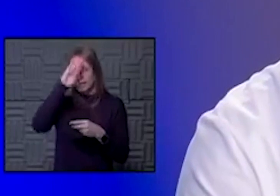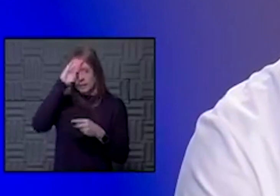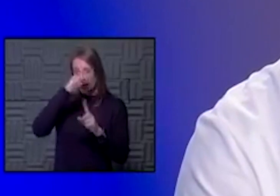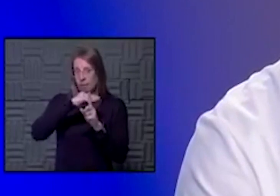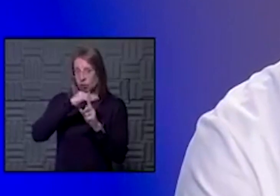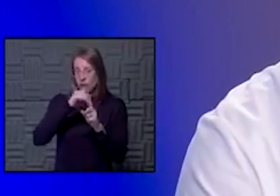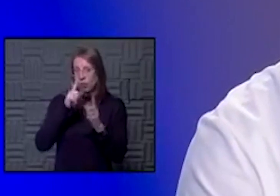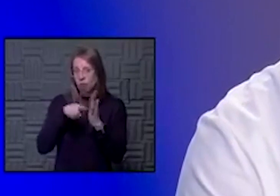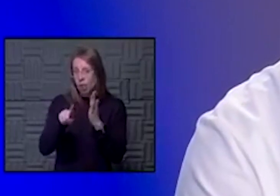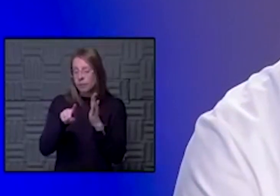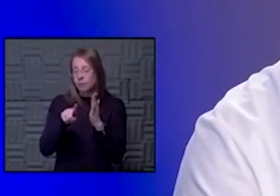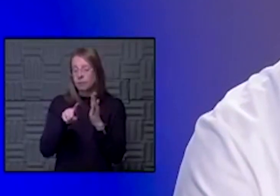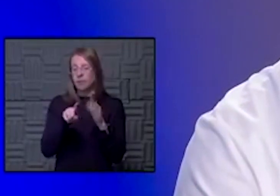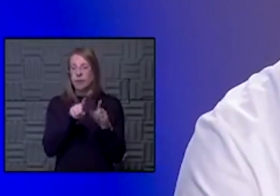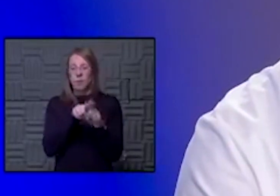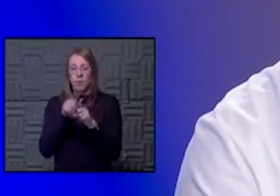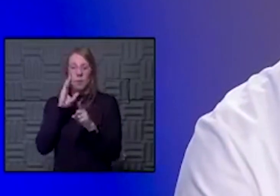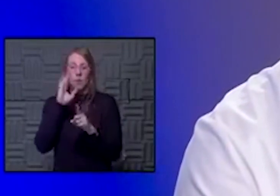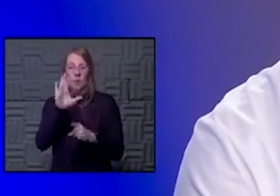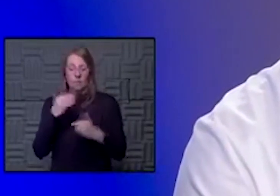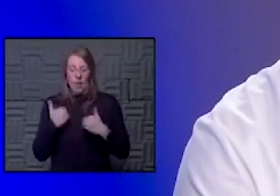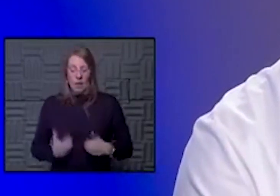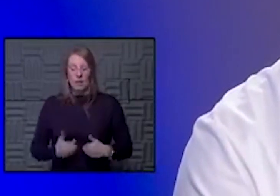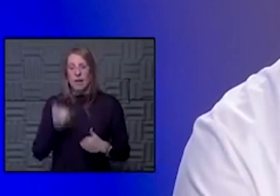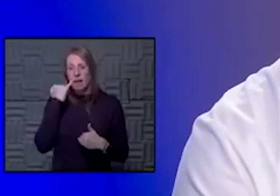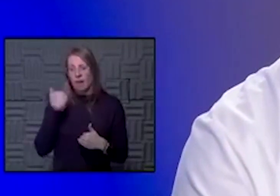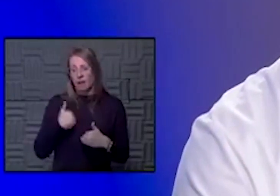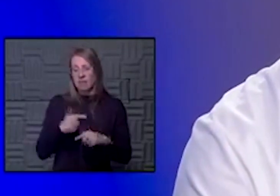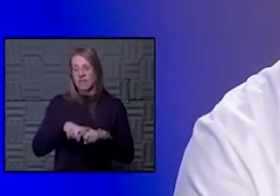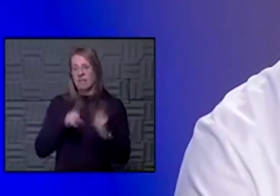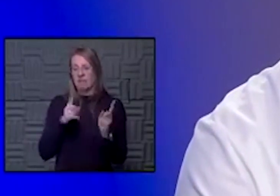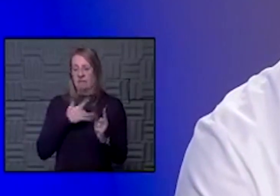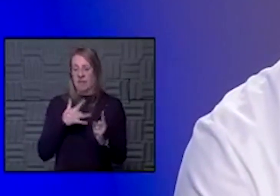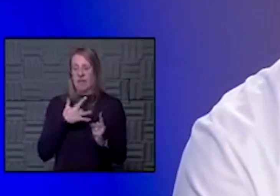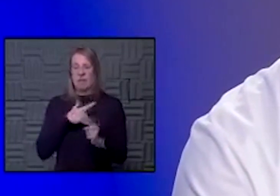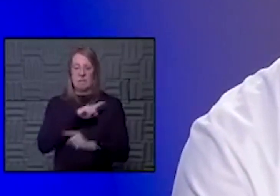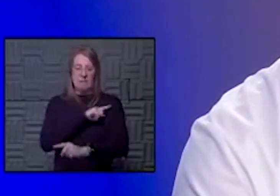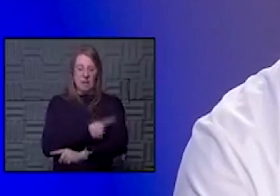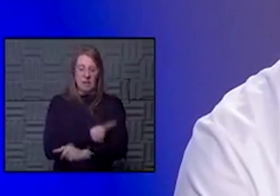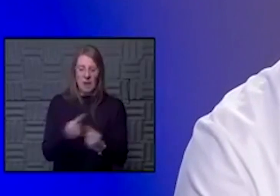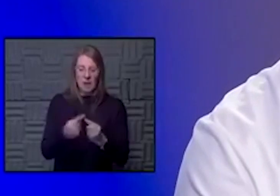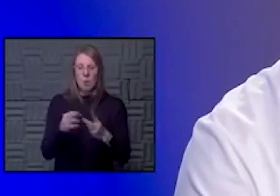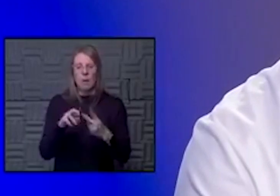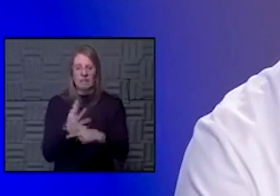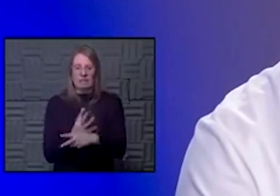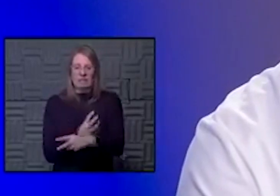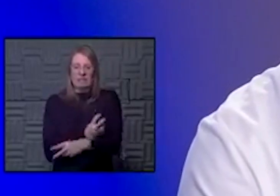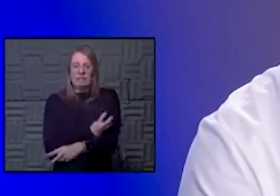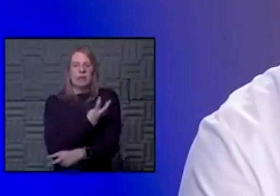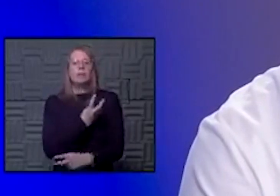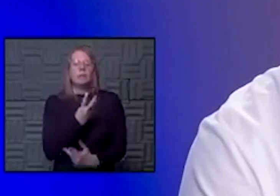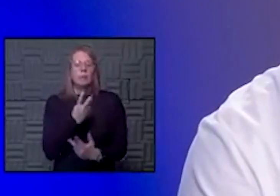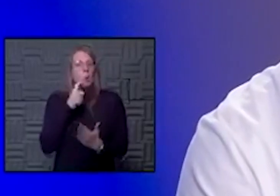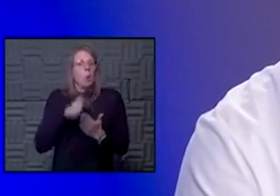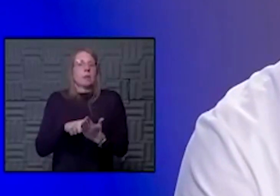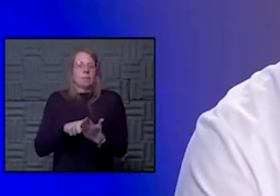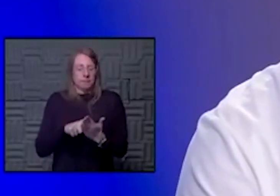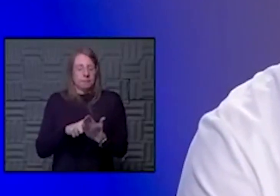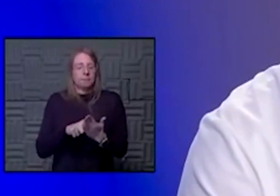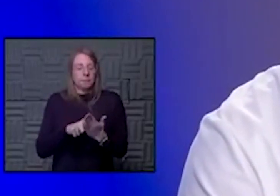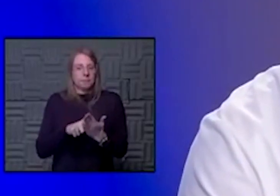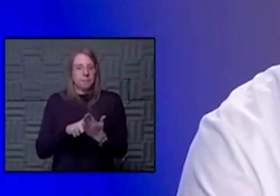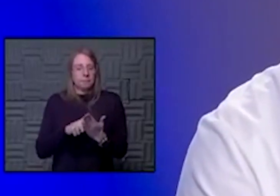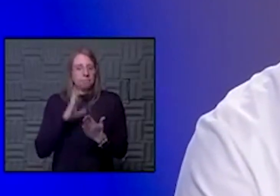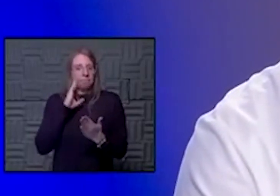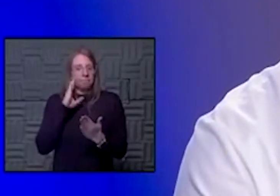but just knowing your body and knowing if you're having, uh, different feelings of muscle aches or chills or anything of that nature. And then